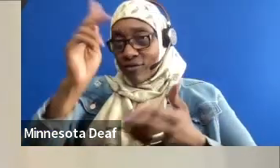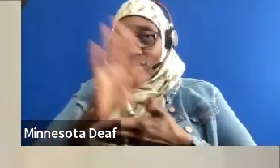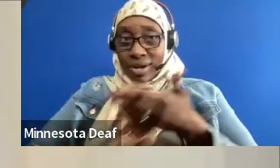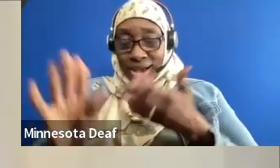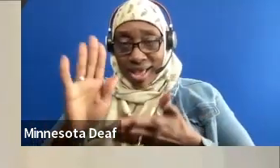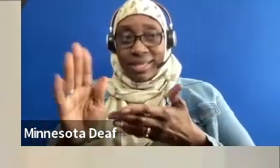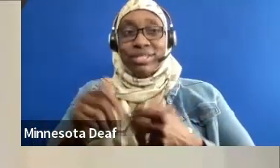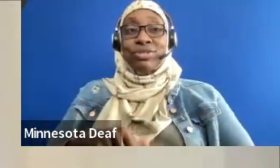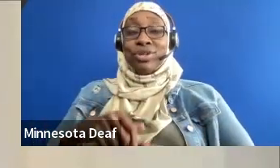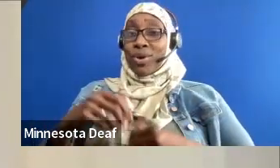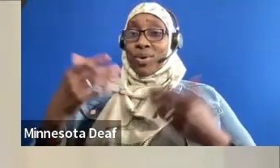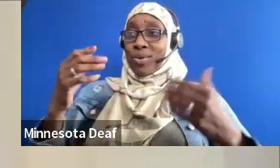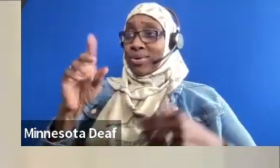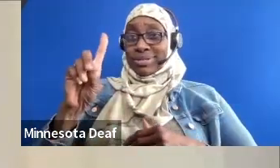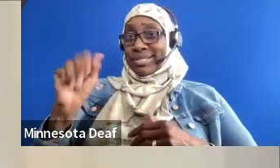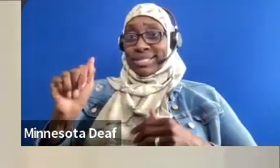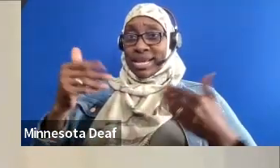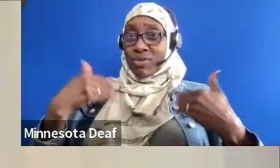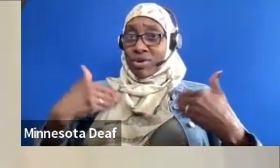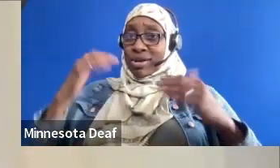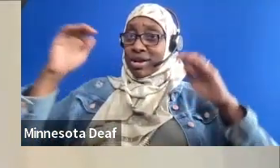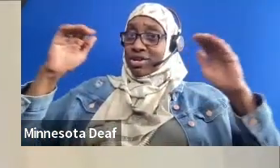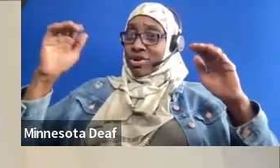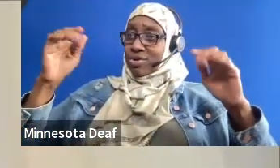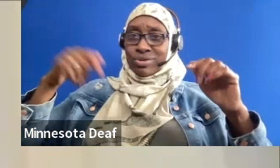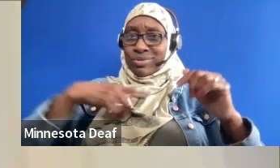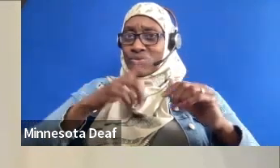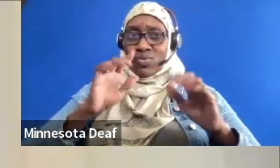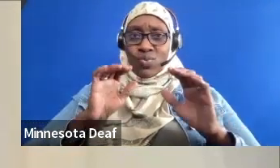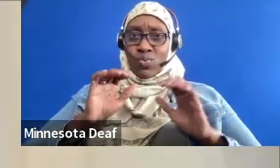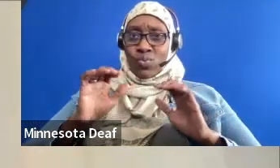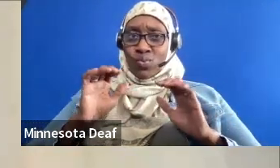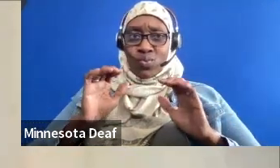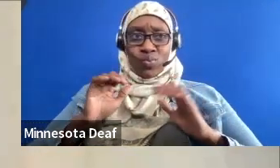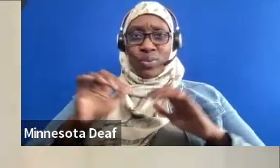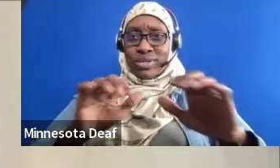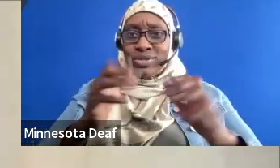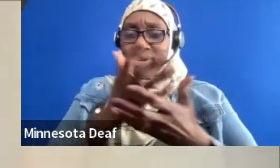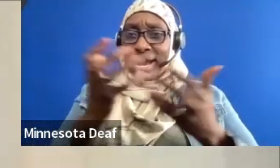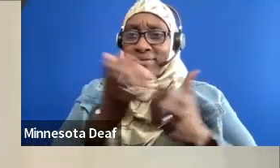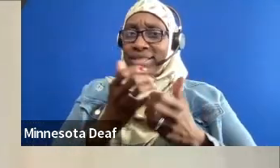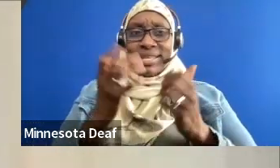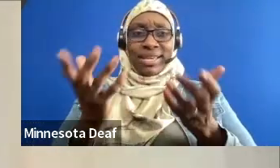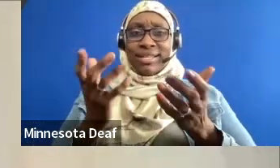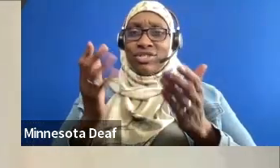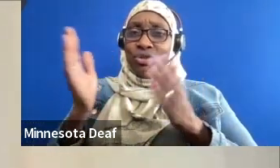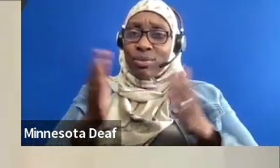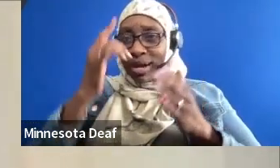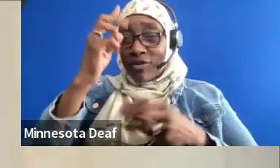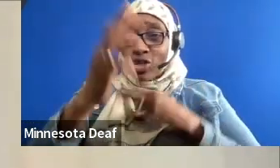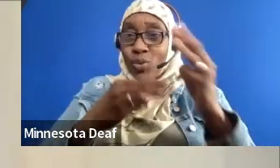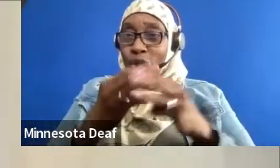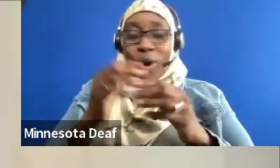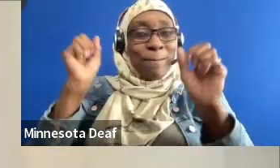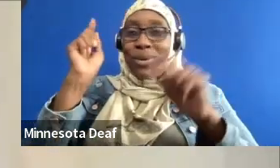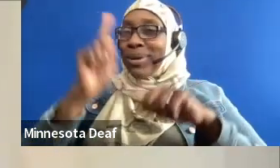adults, we do everything in our power to prepare for the world, but we can't predict inaccessibility or ableism. So does not mean that we're not